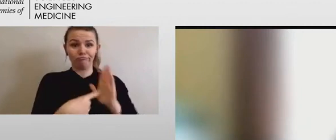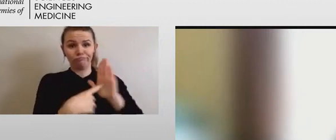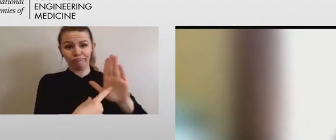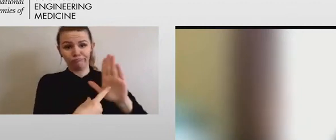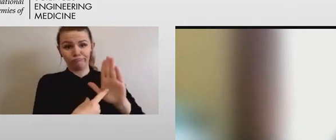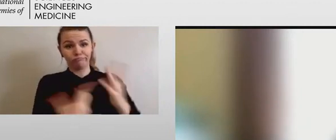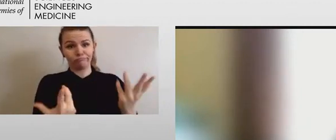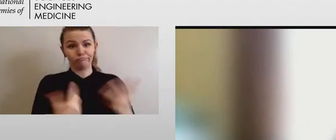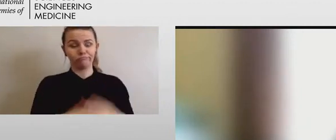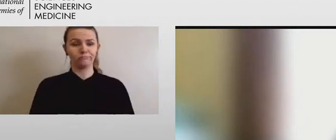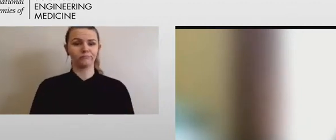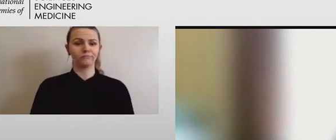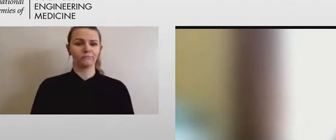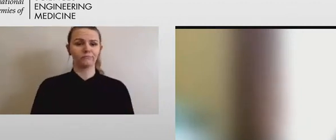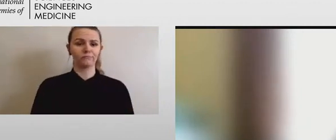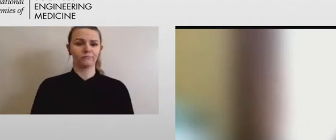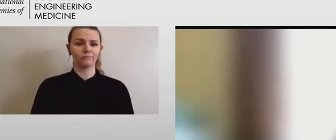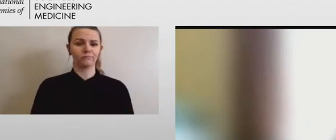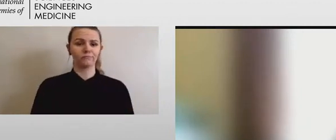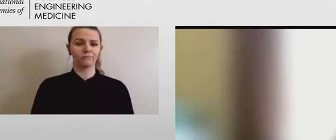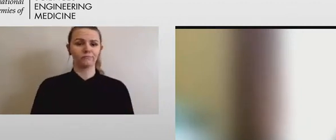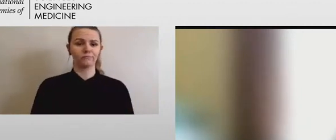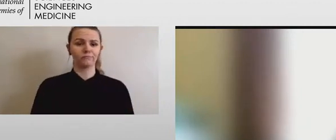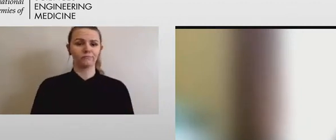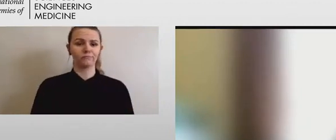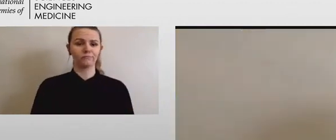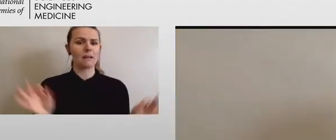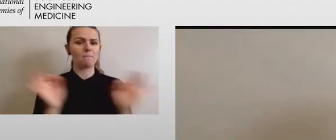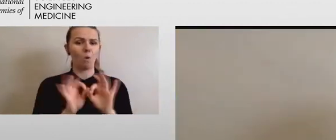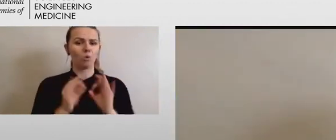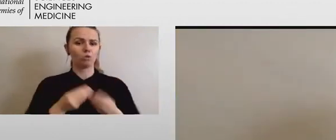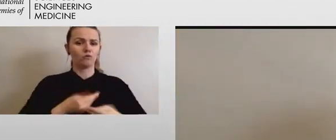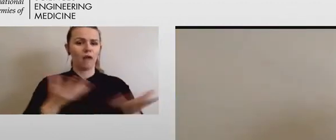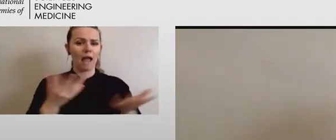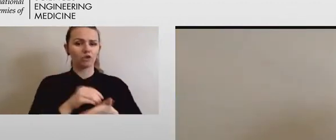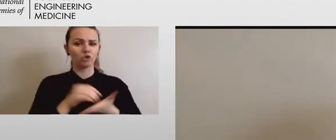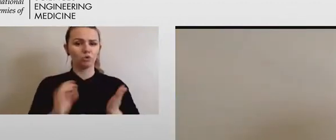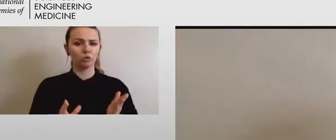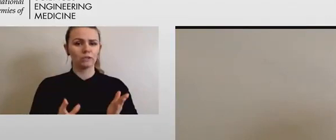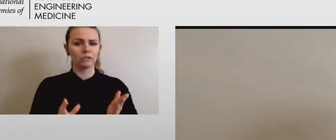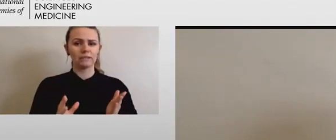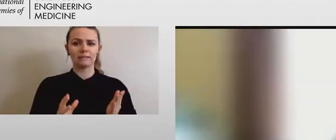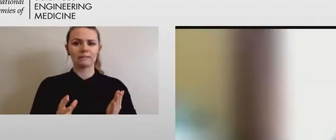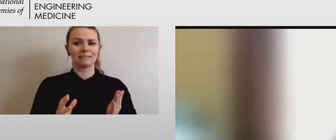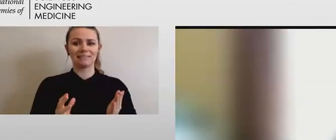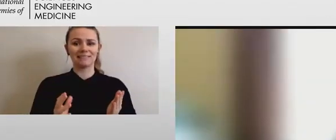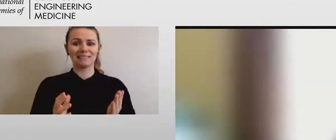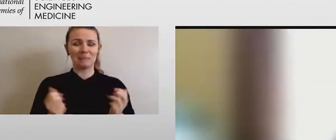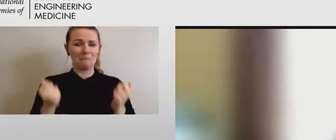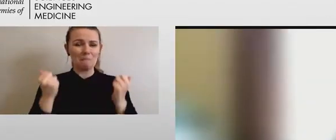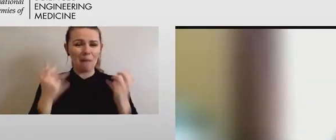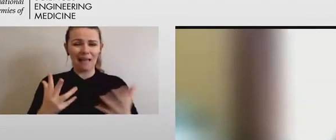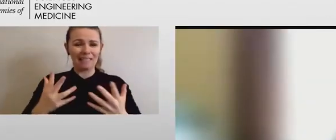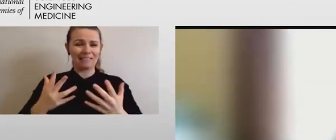I think, also is to provide students as many other training